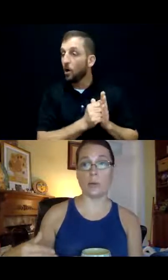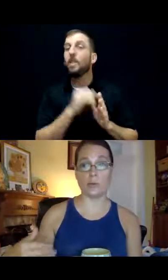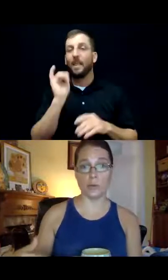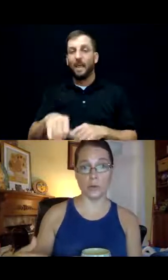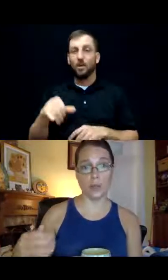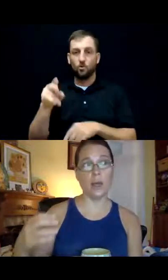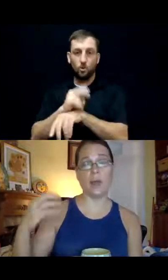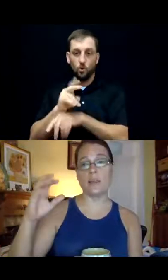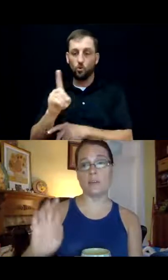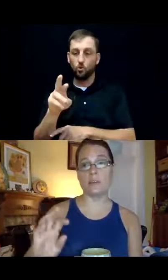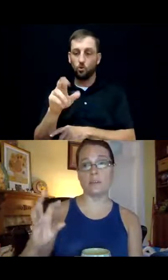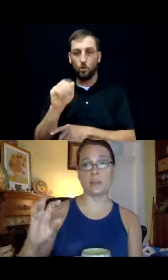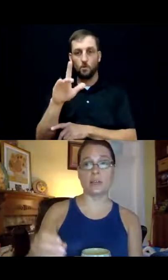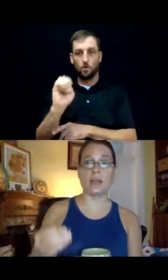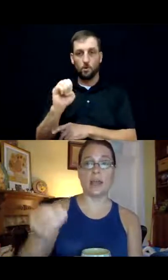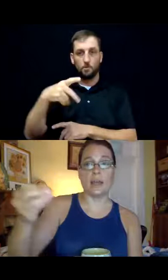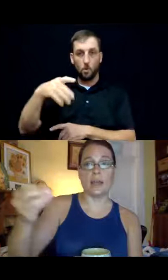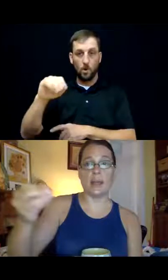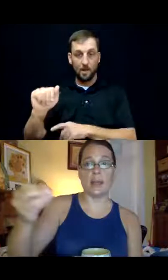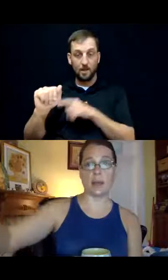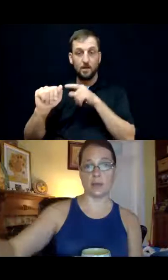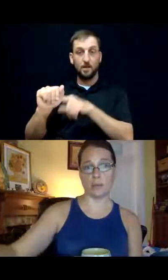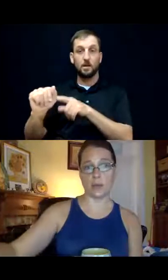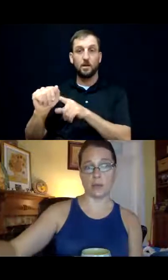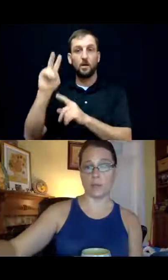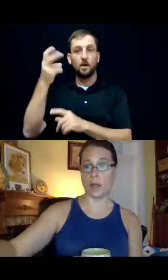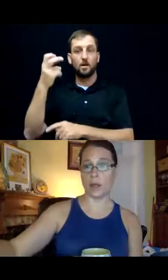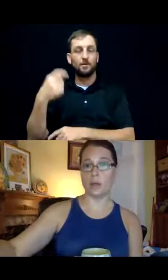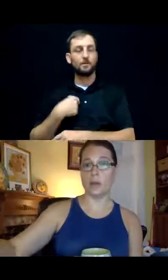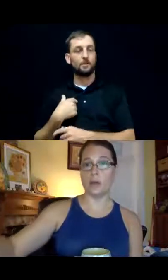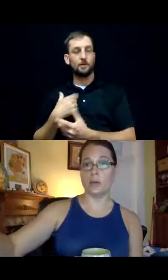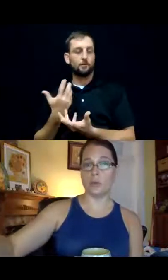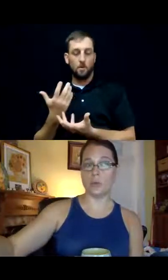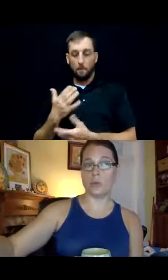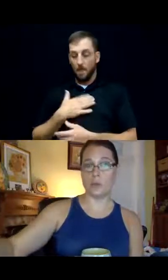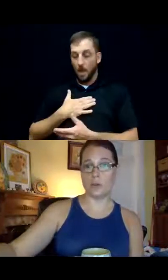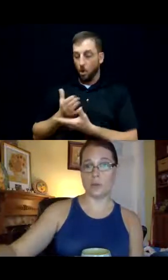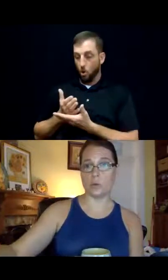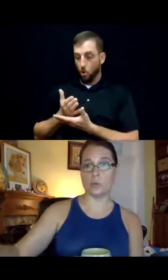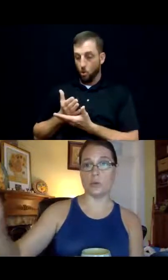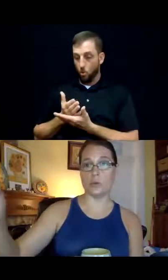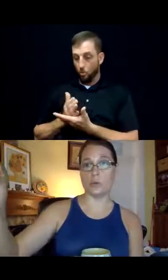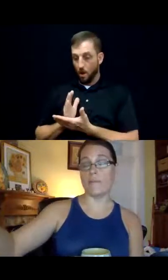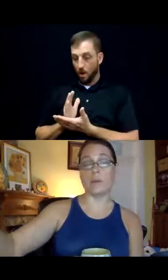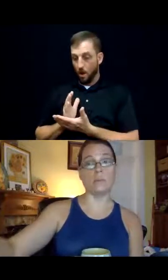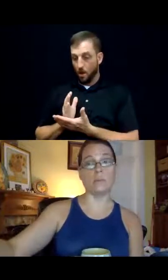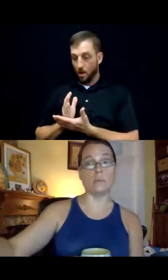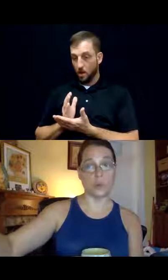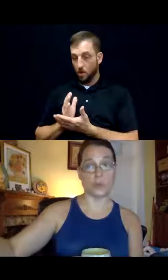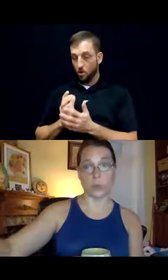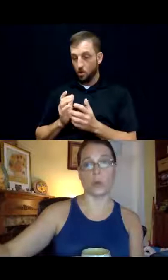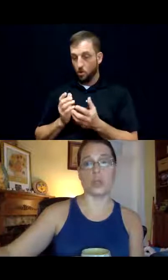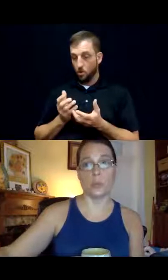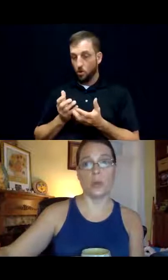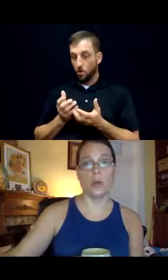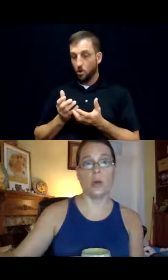power of attorney and that effectively just kind of hands over that right to the individual to have them do